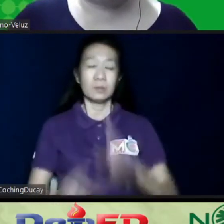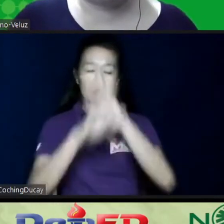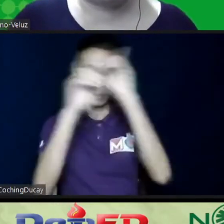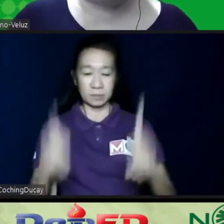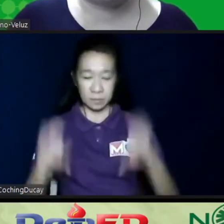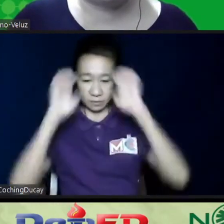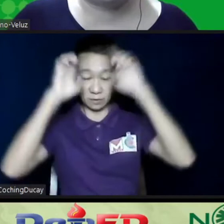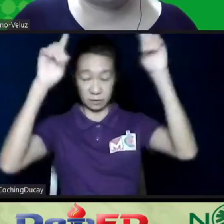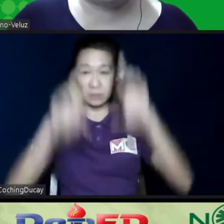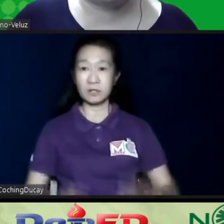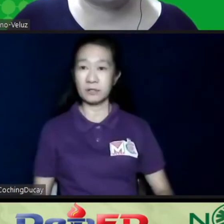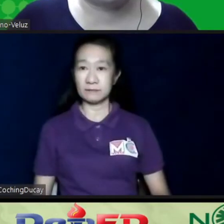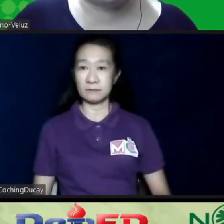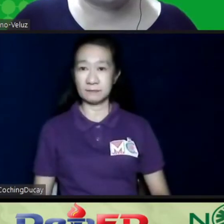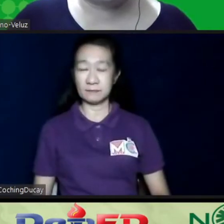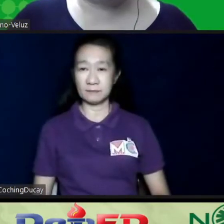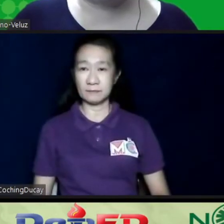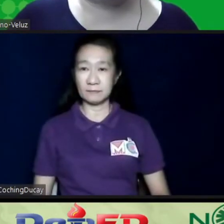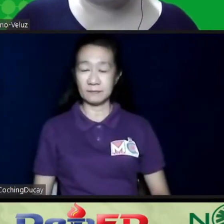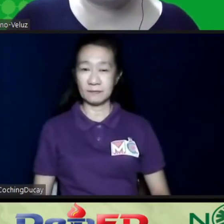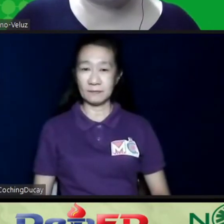divisions,